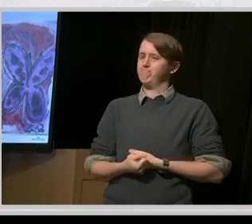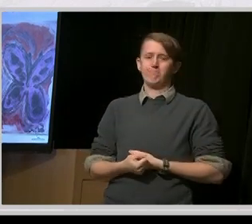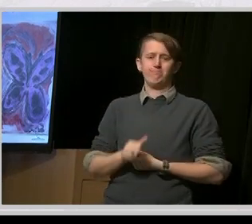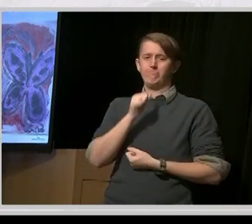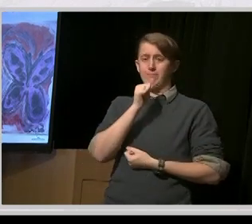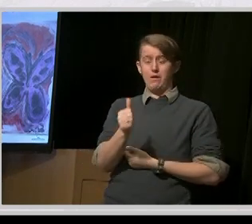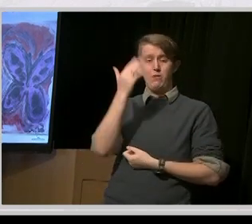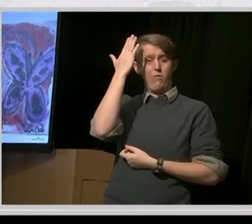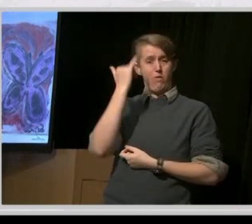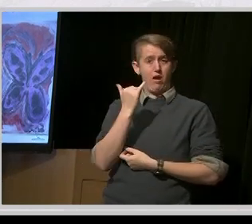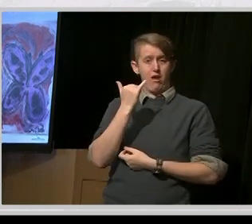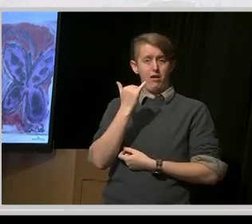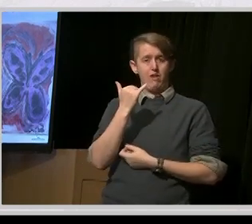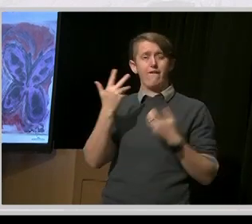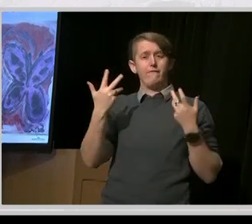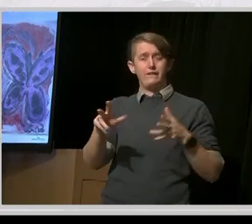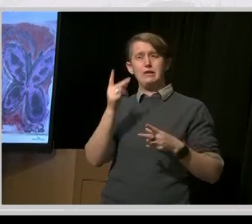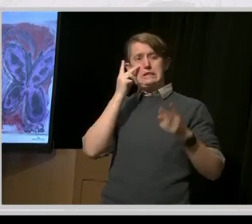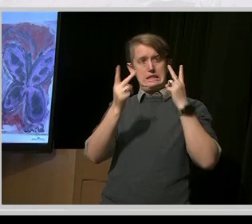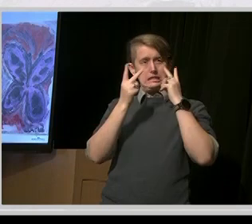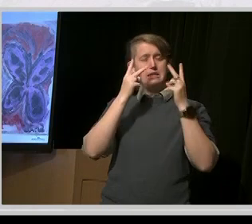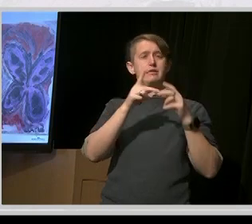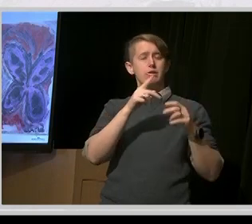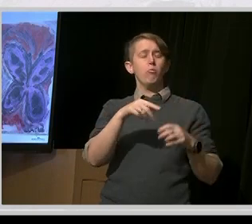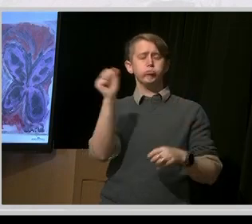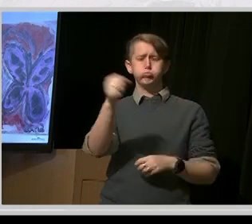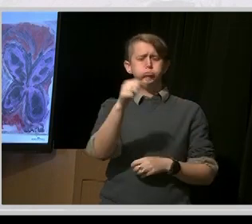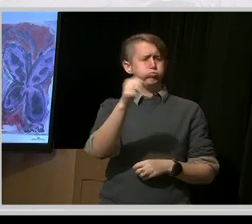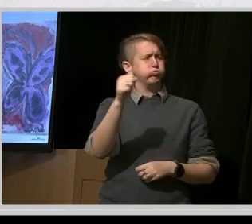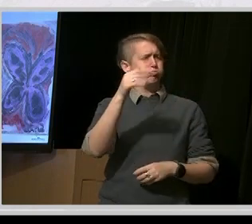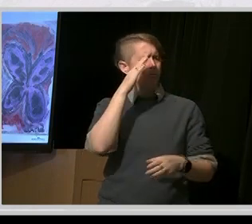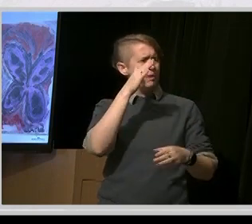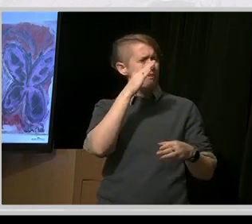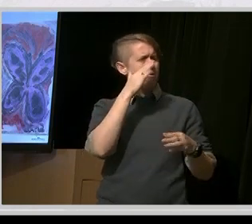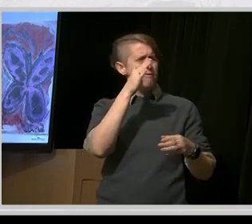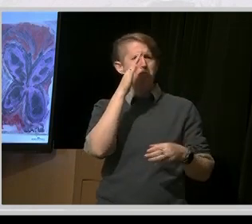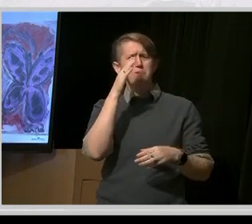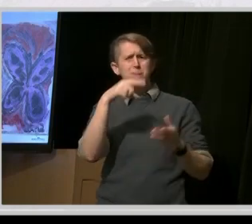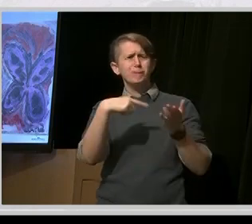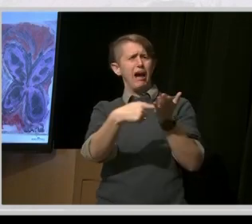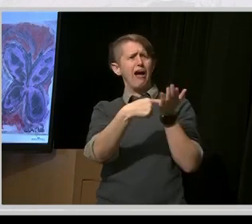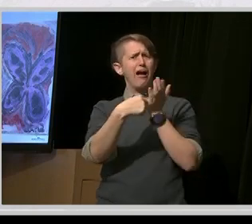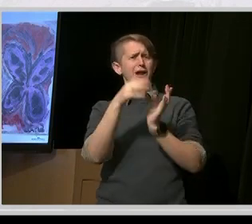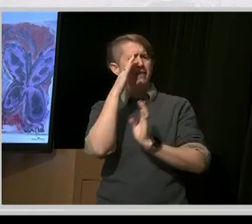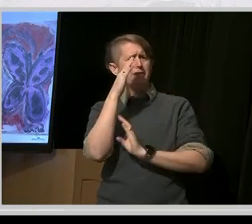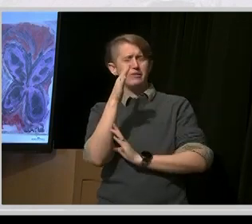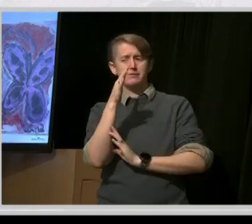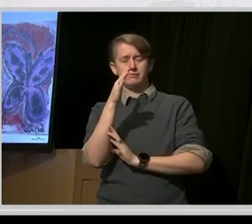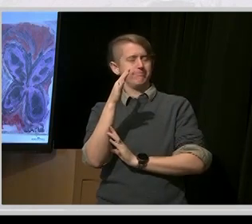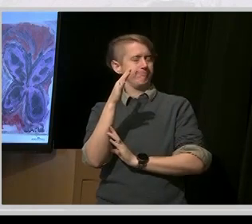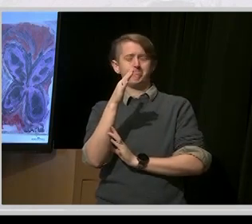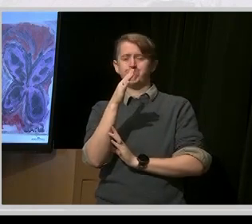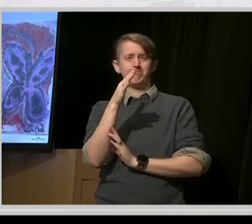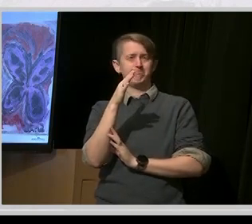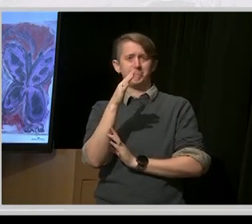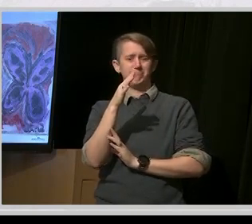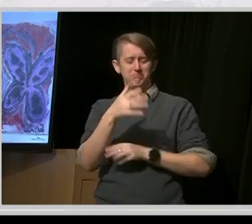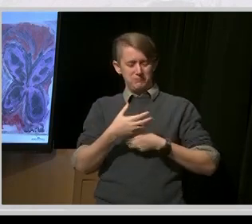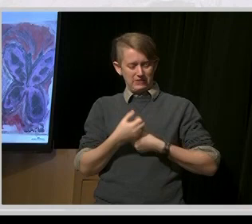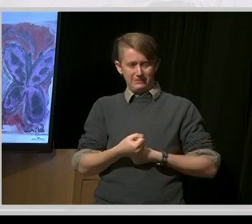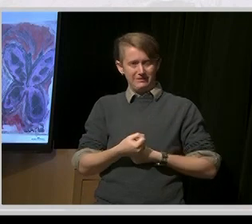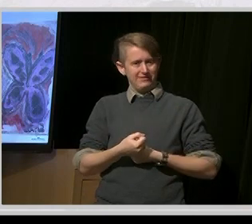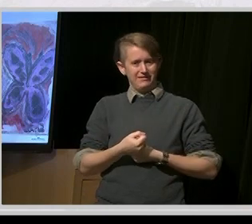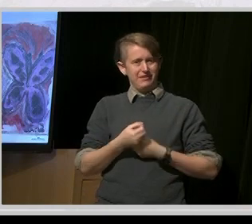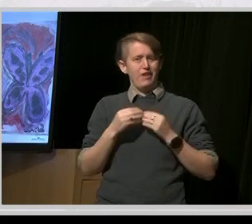in the past. But today is different. I have always had trouble